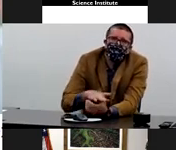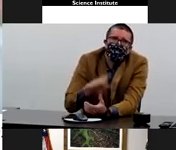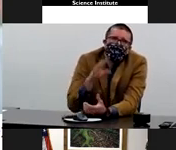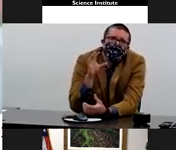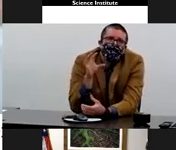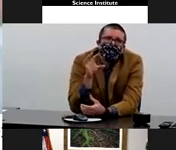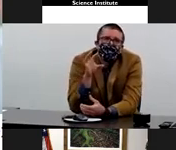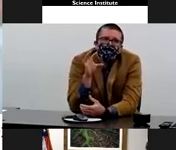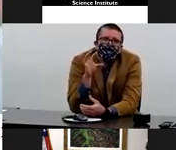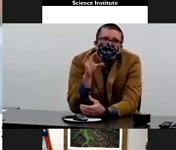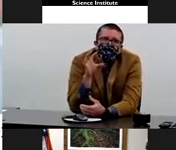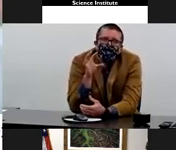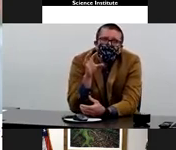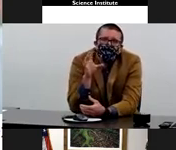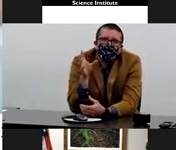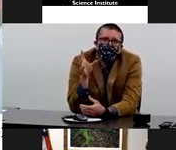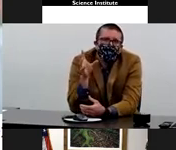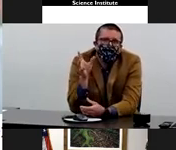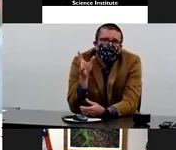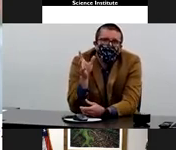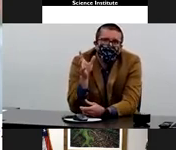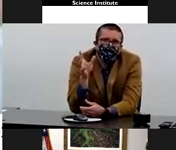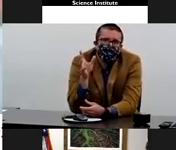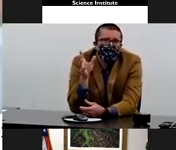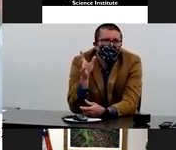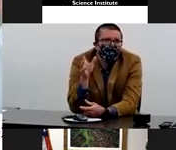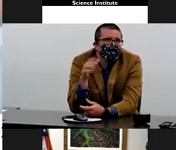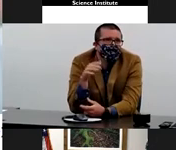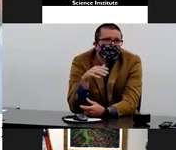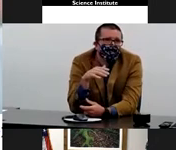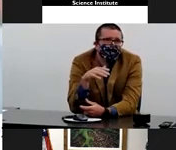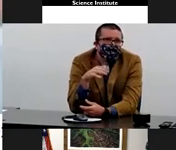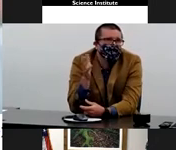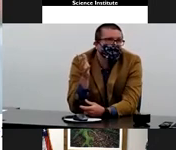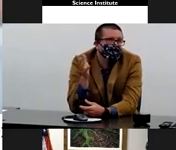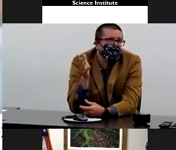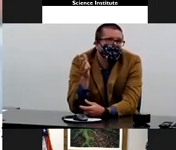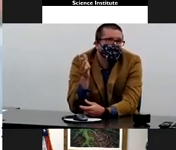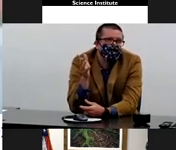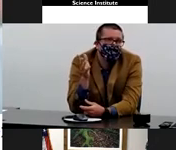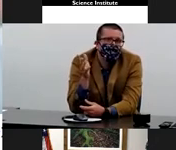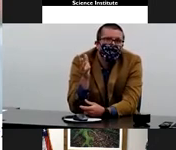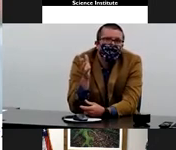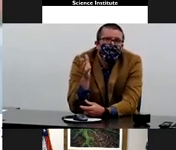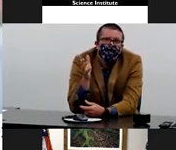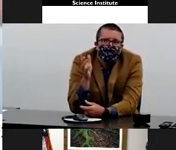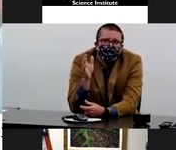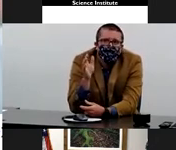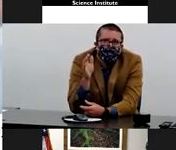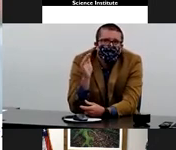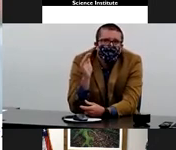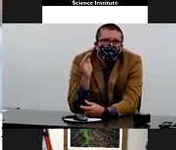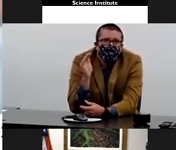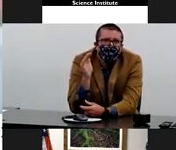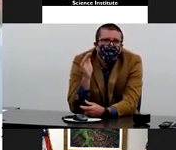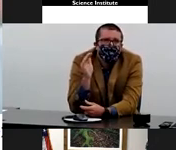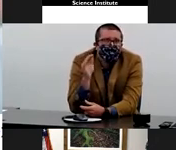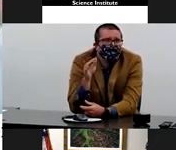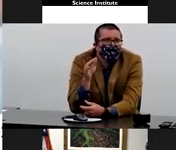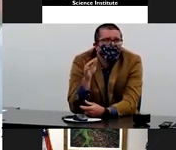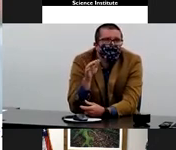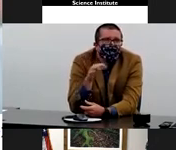And so this is a set of 500 specimens across 80 patients. Within those patients,